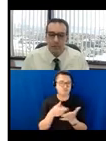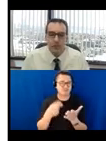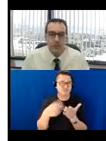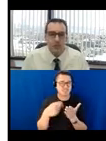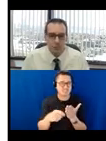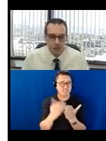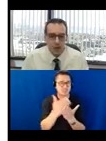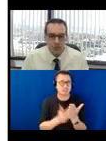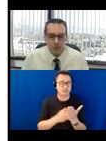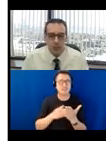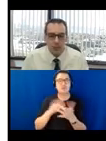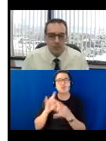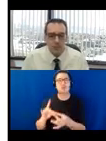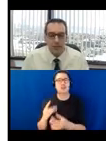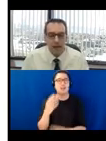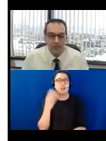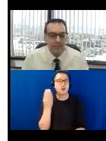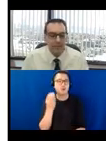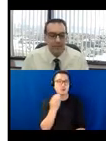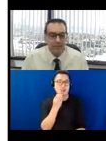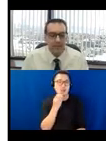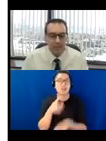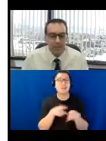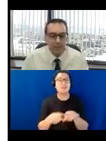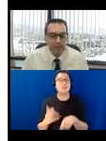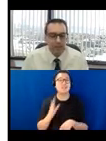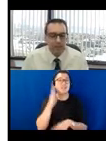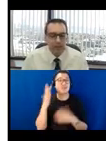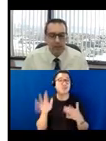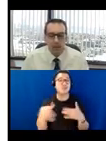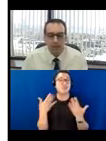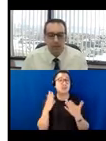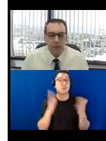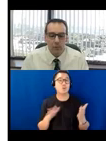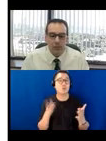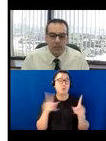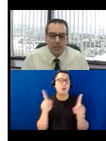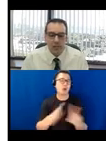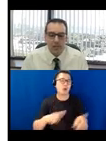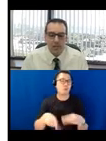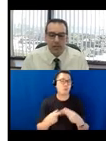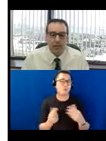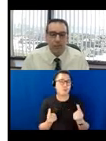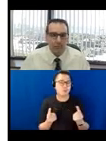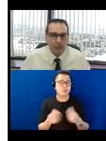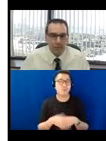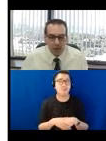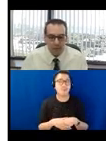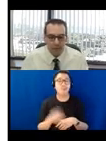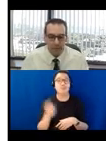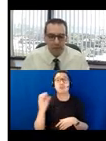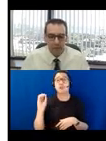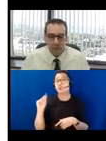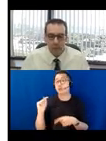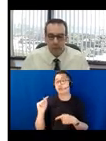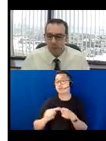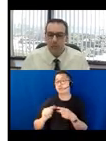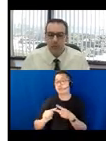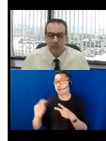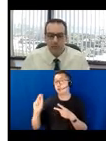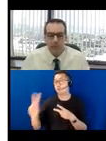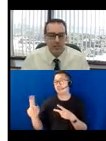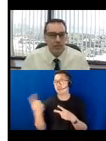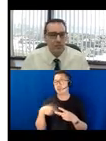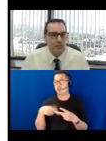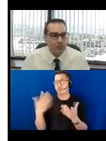request for future topics will also be asked in the email. While October and January, we've earmarked them, we're still